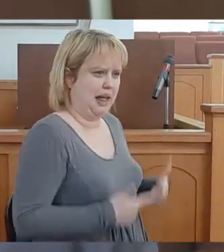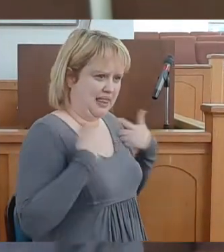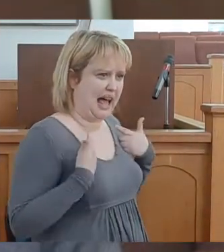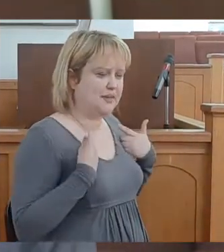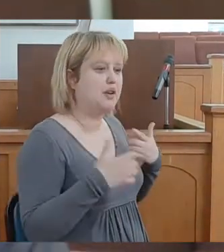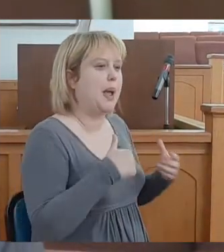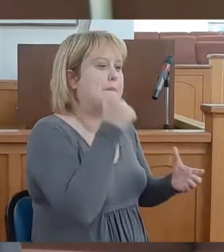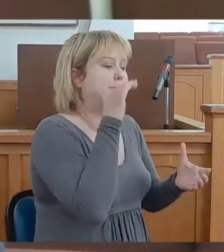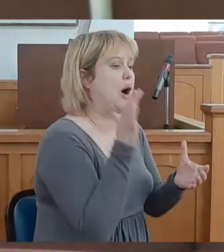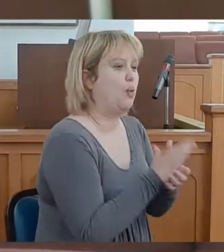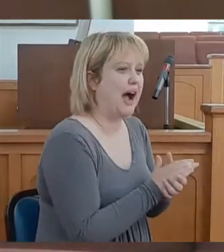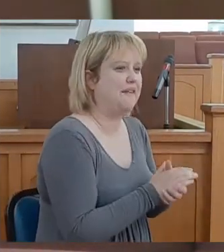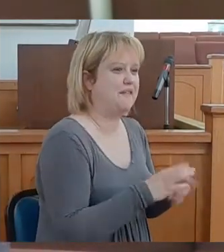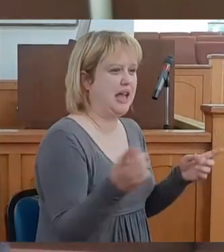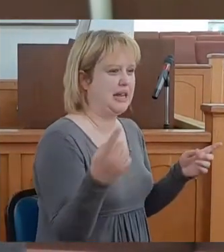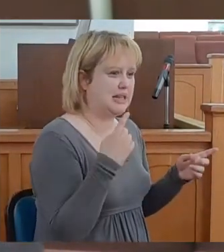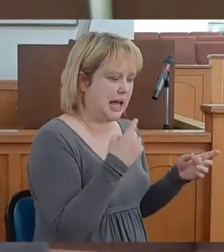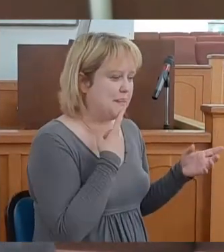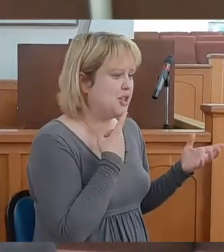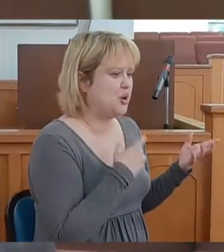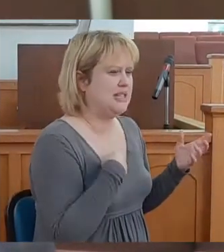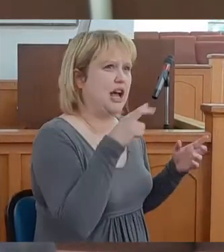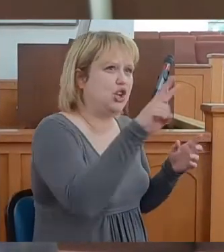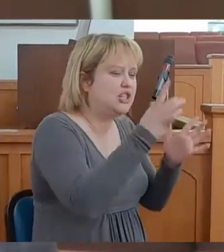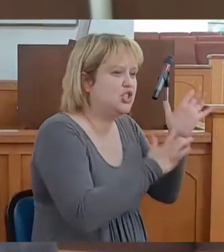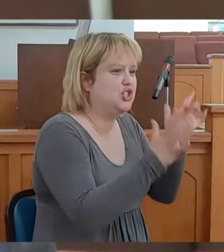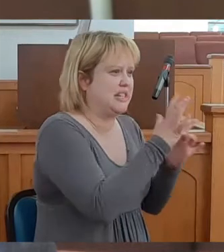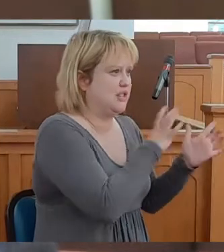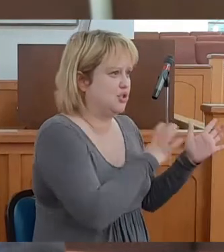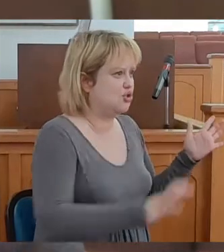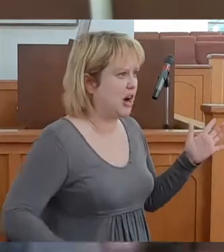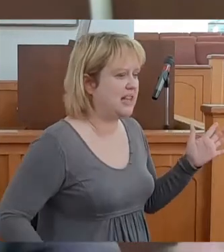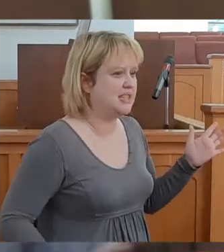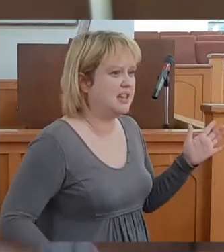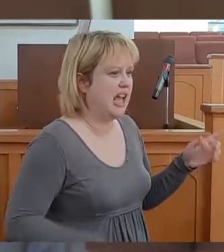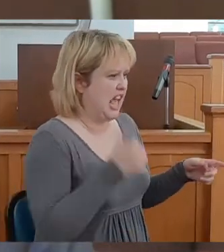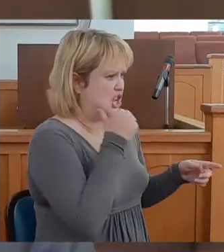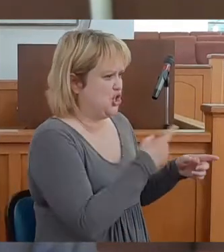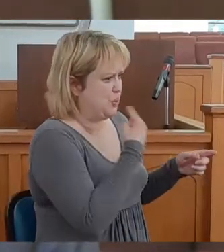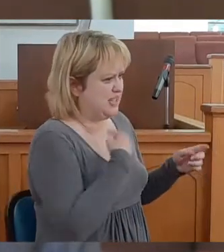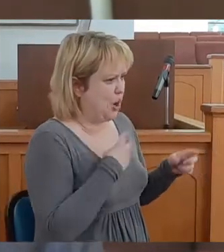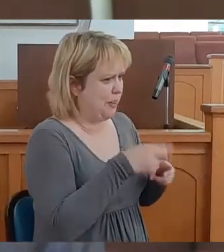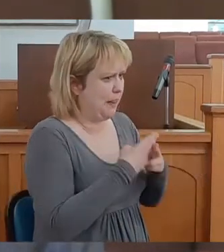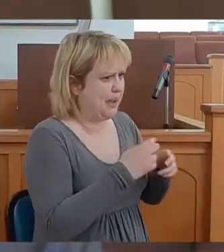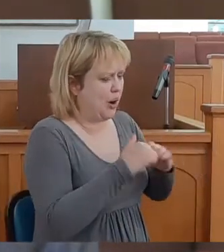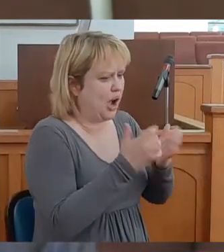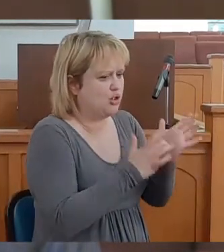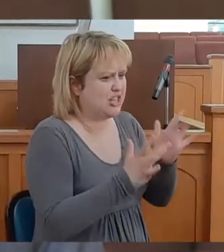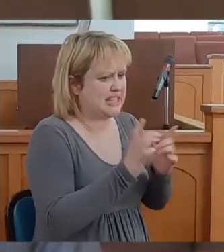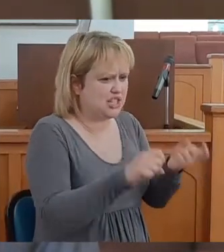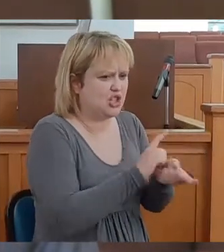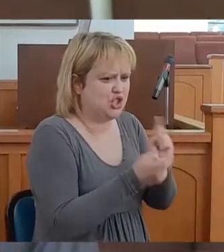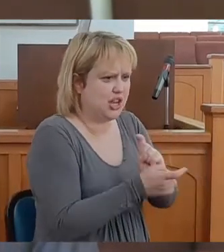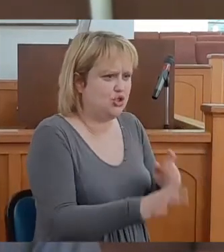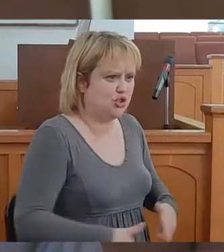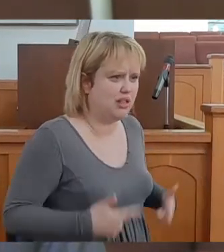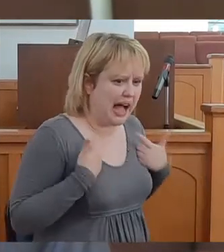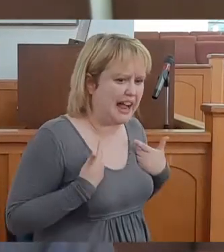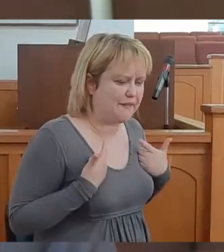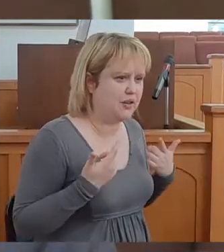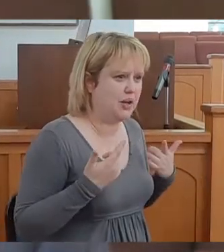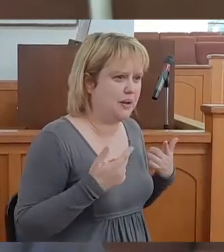My wife had came to a saving knowledge of Jesus Christ and she would tell me how Jesus could change my life.